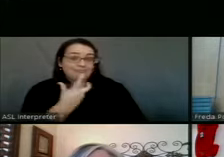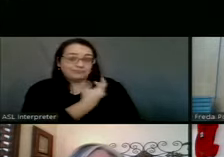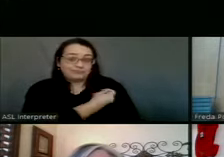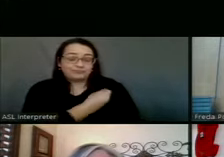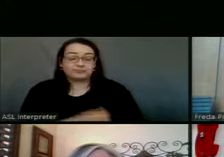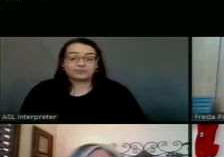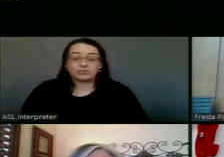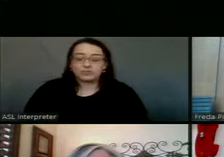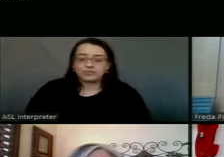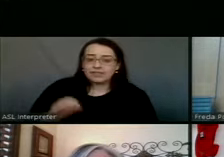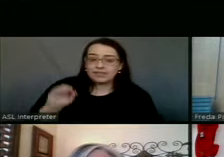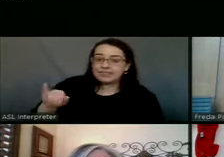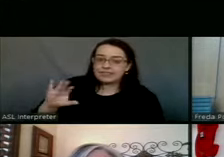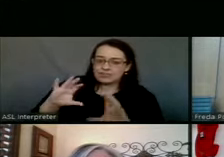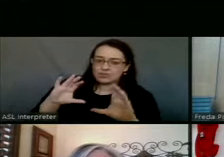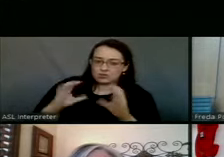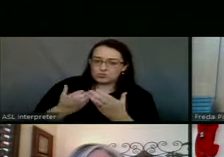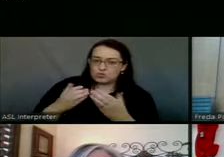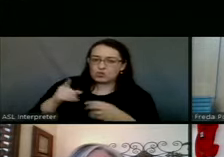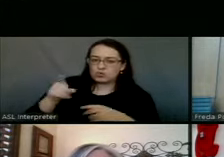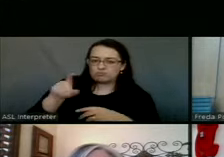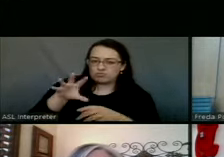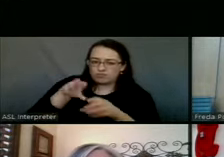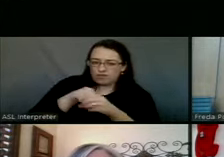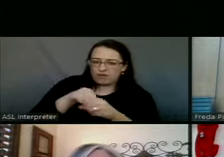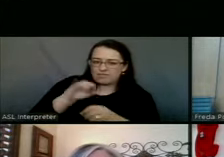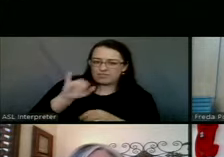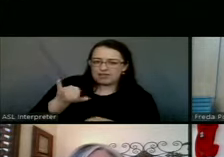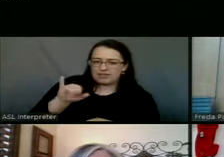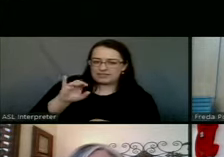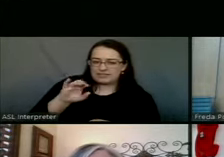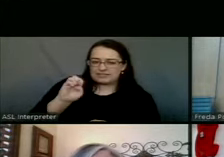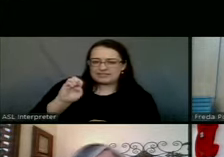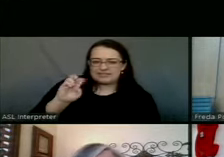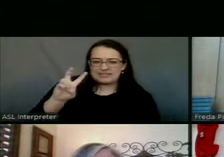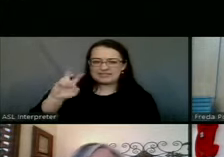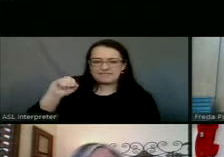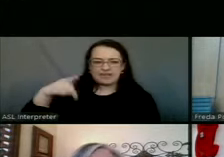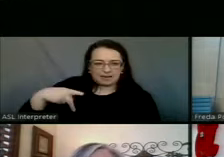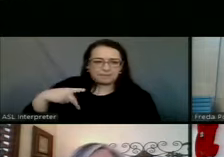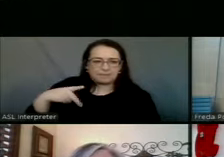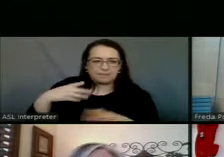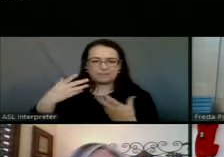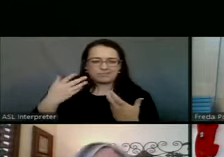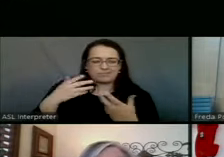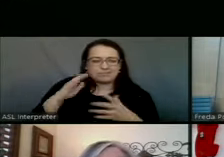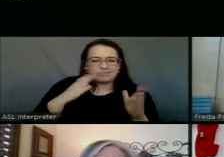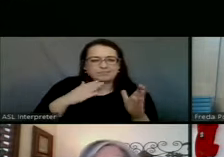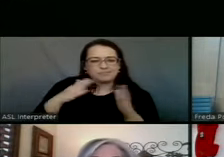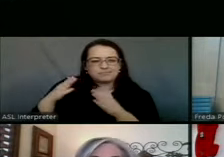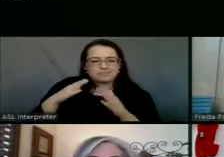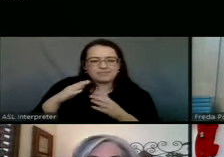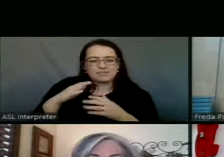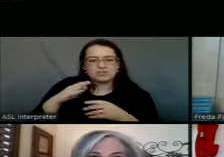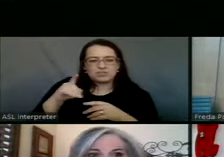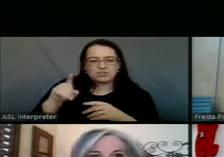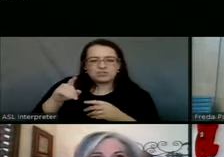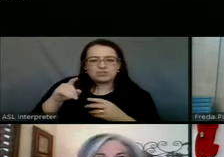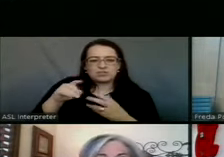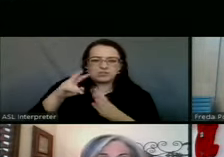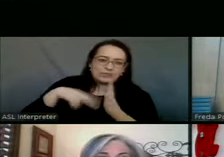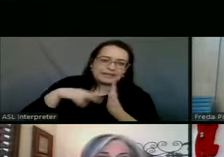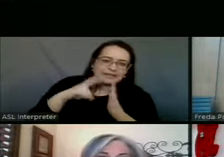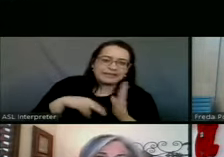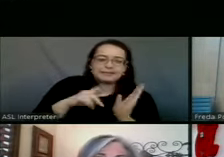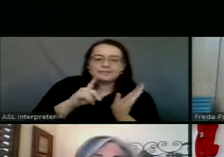So does this group that you have, that you're on this, the evaluation committee. So, you know, you read stuff in the paper all the time,